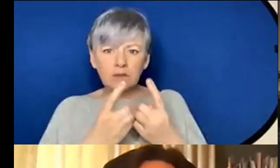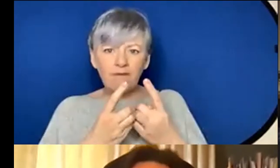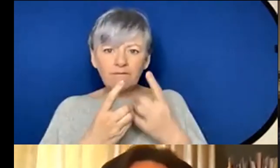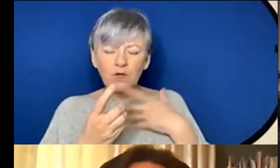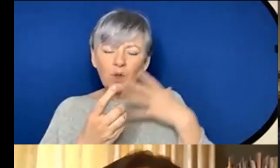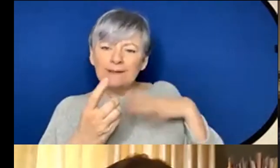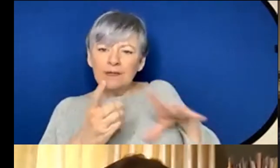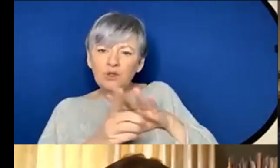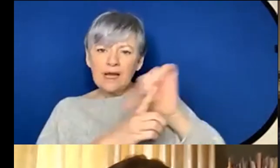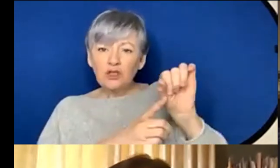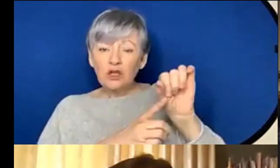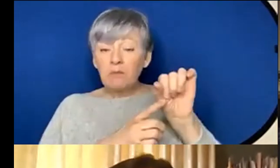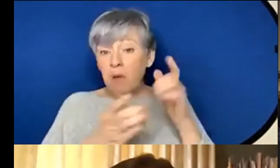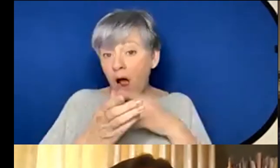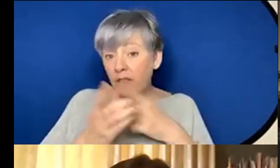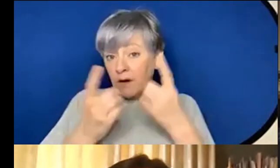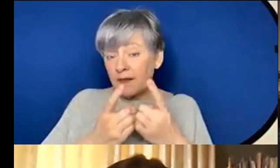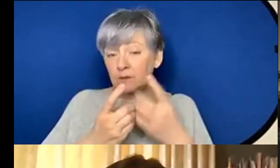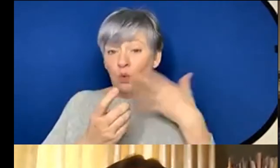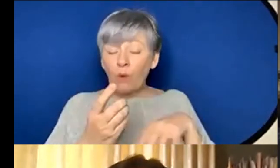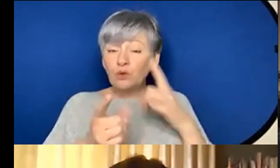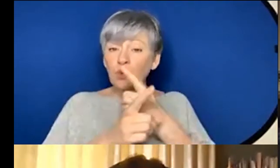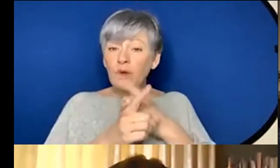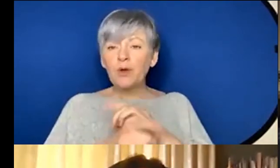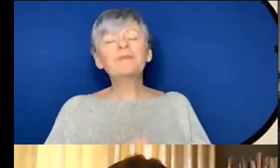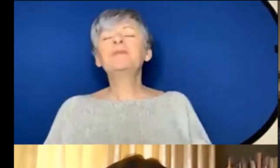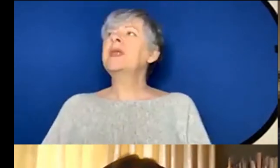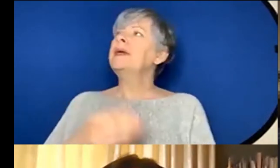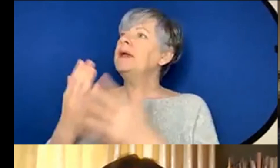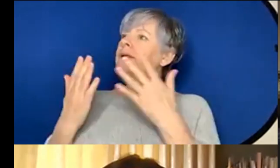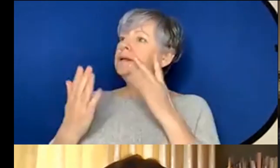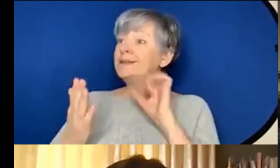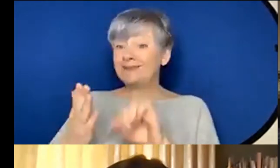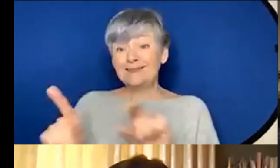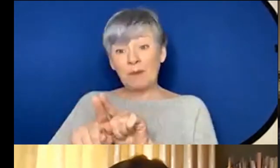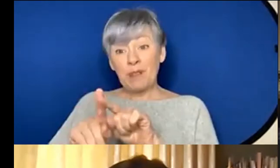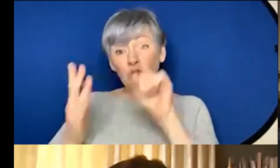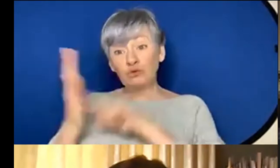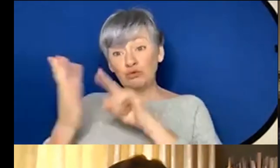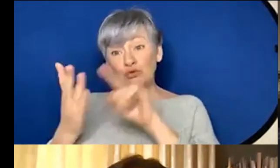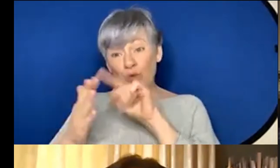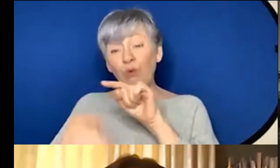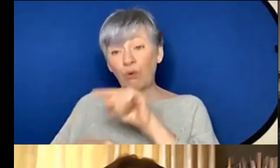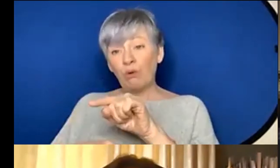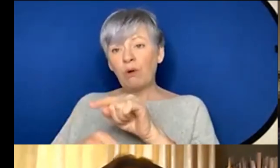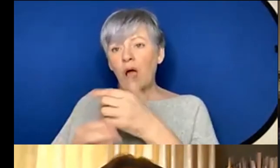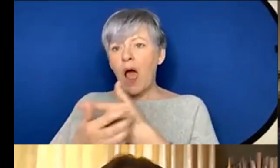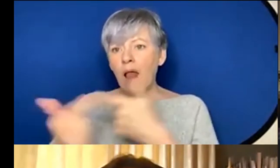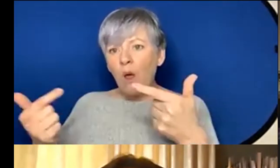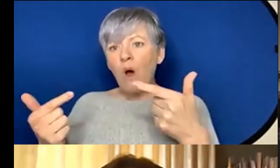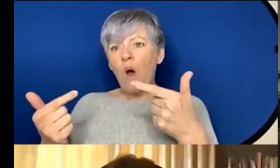but any other things you'd like to talk about yeah so similarly to Joe um a lot of the